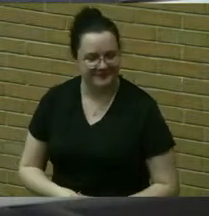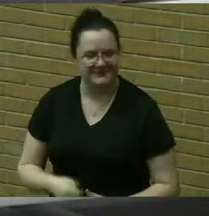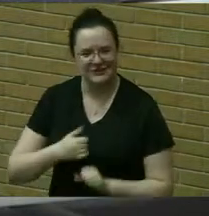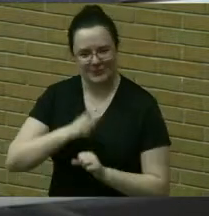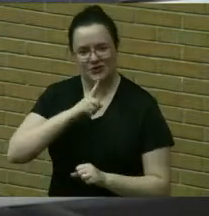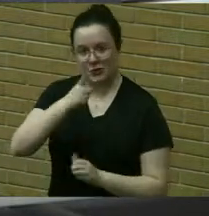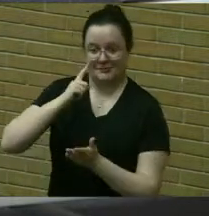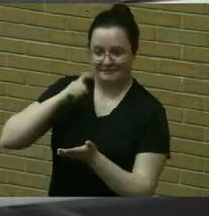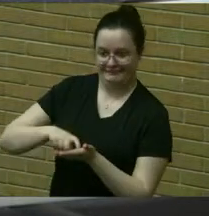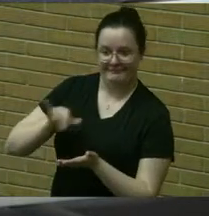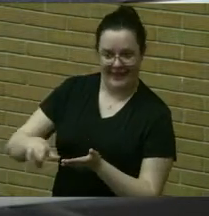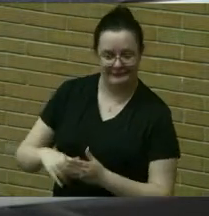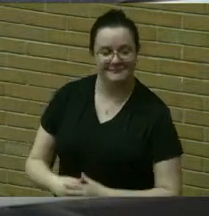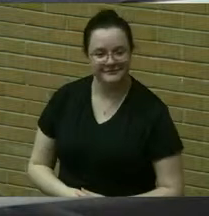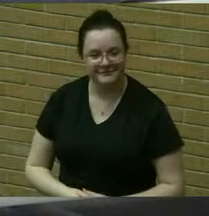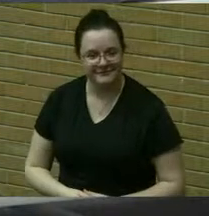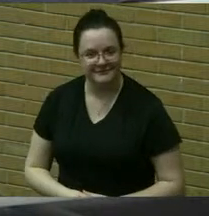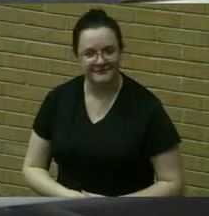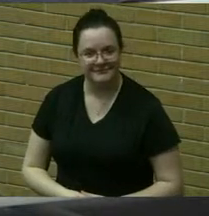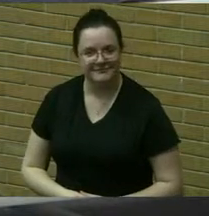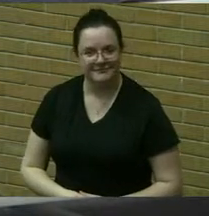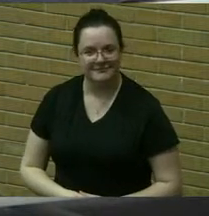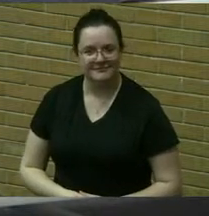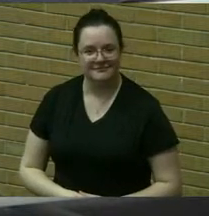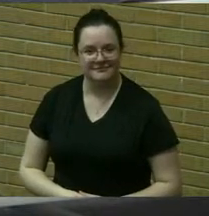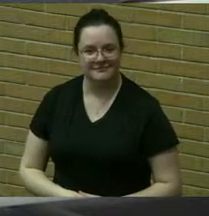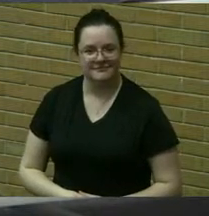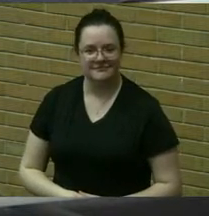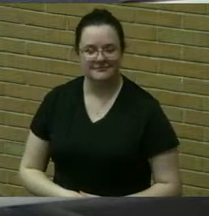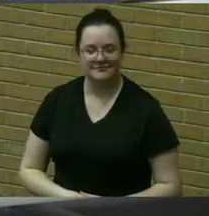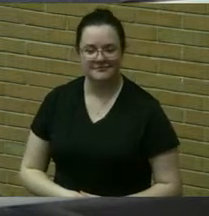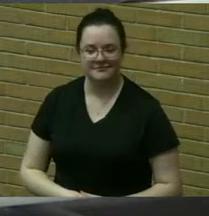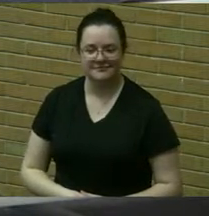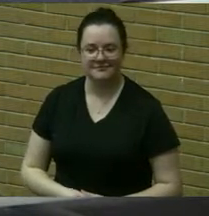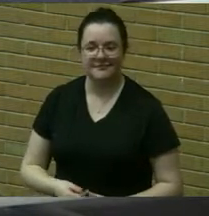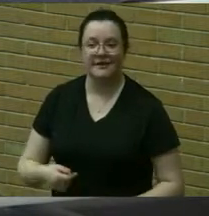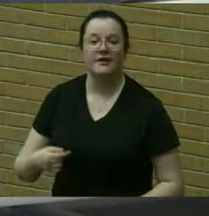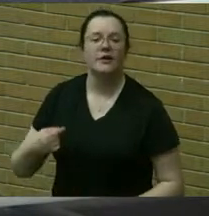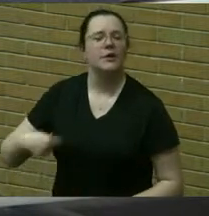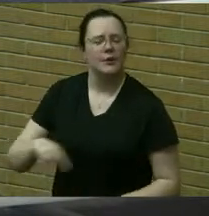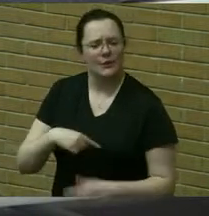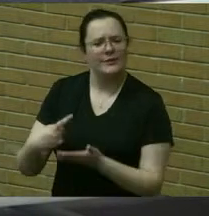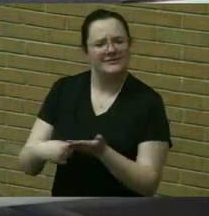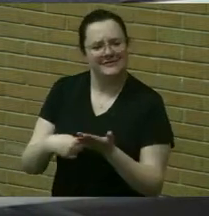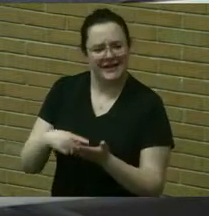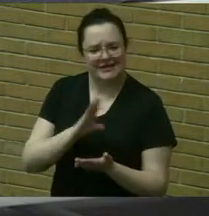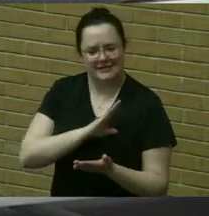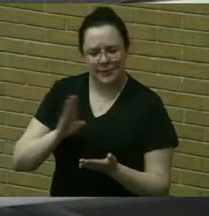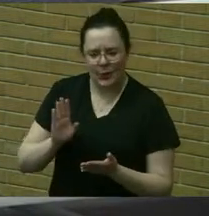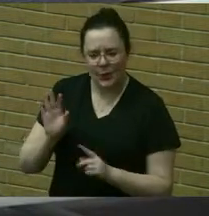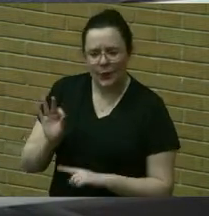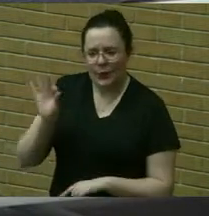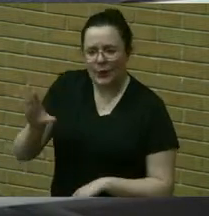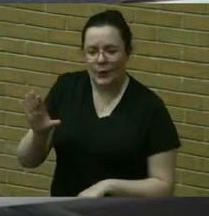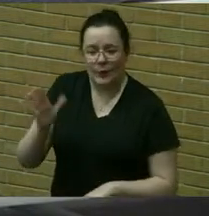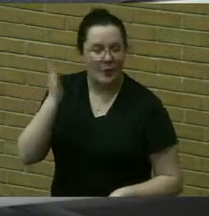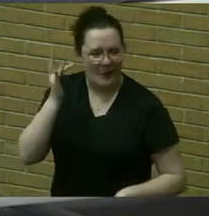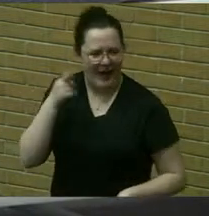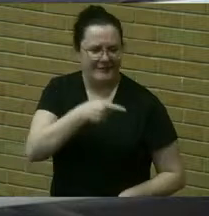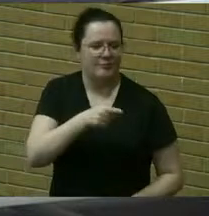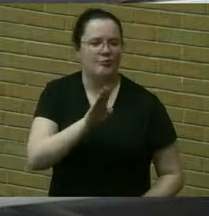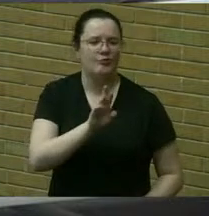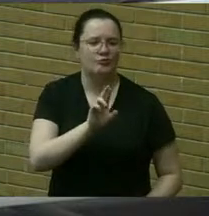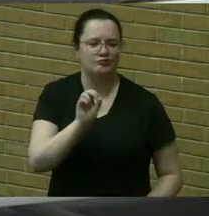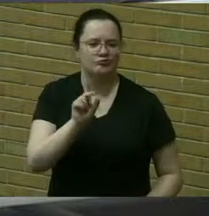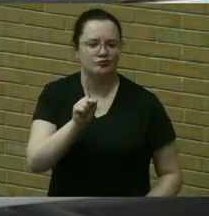you know talked to the folks at the board kind of threw that out there because there's some construction that will be happening at brookside